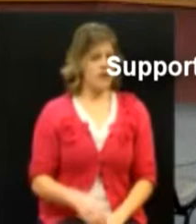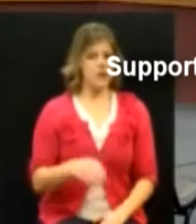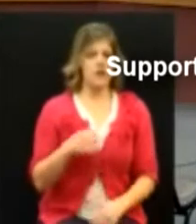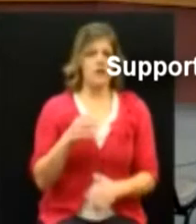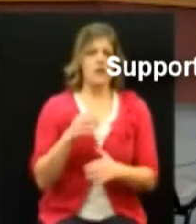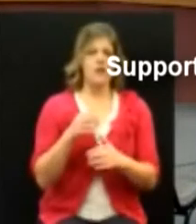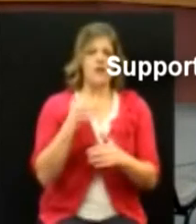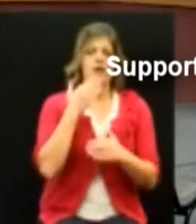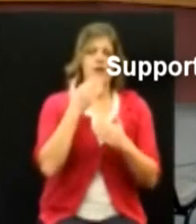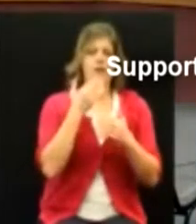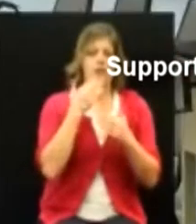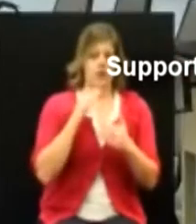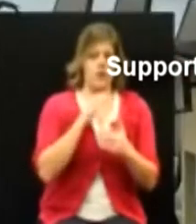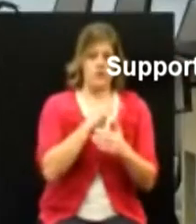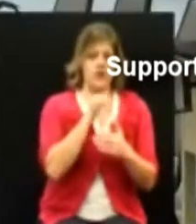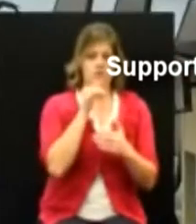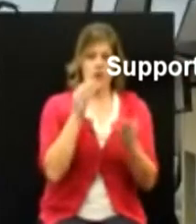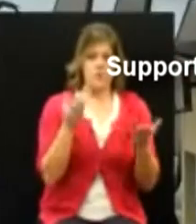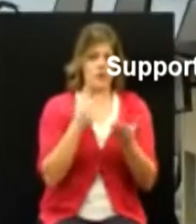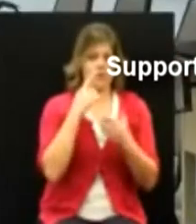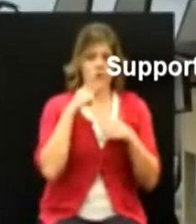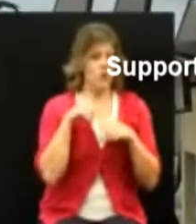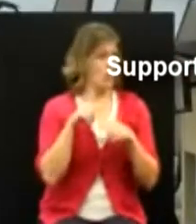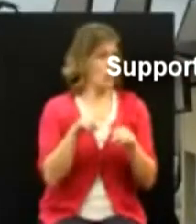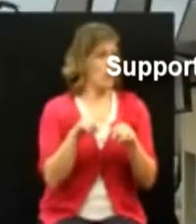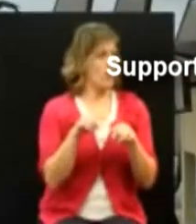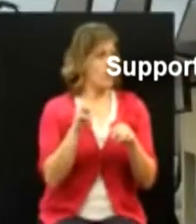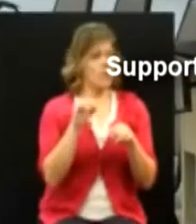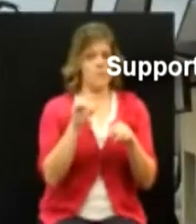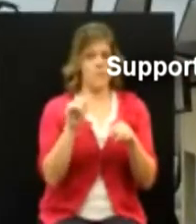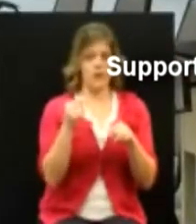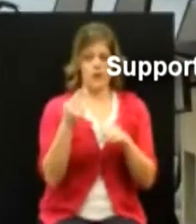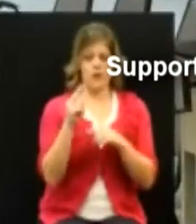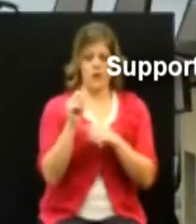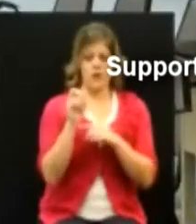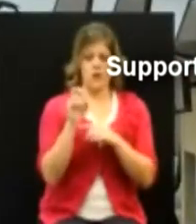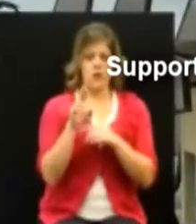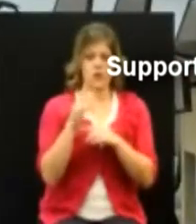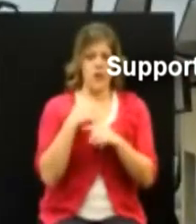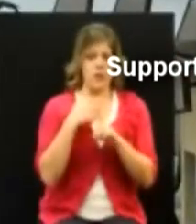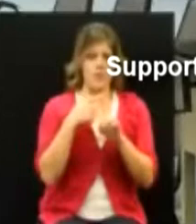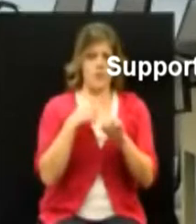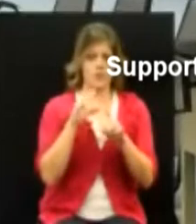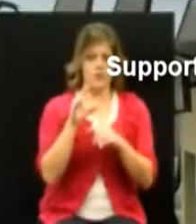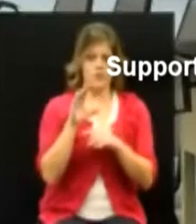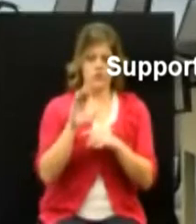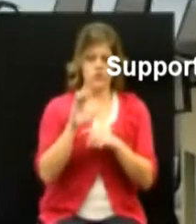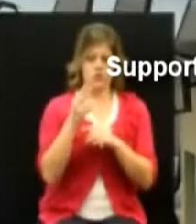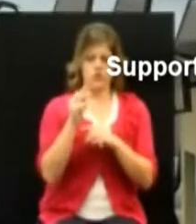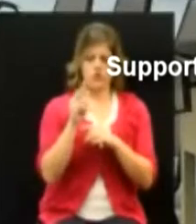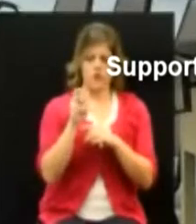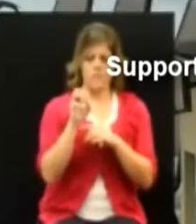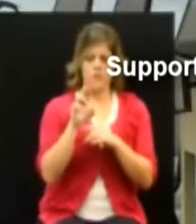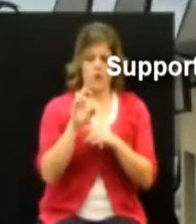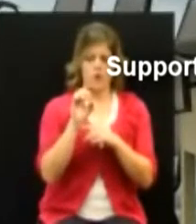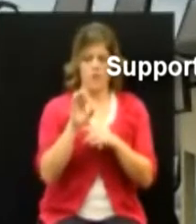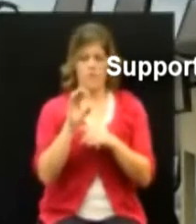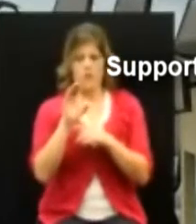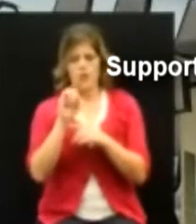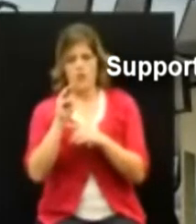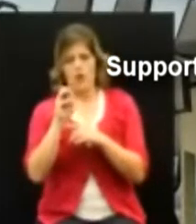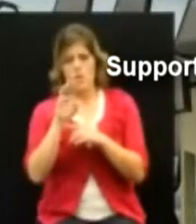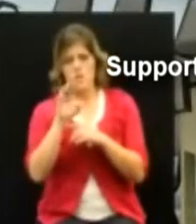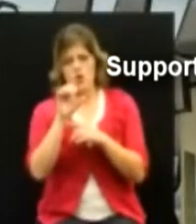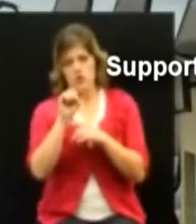thank you council members i have not been here in a while matt hunter president ceo of pocatello chamber of commerce i really just wanted to talk to you briefly about